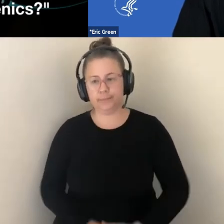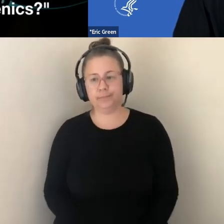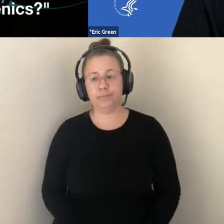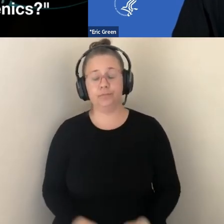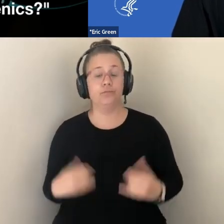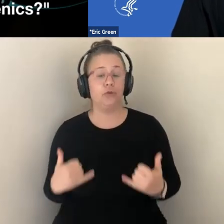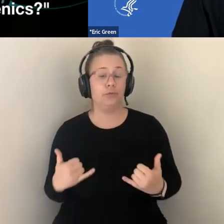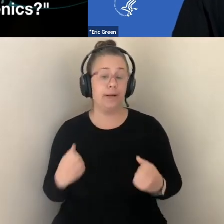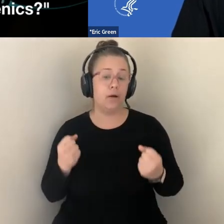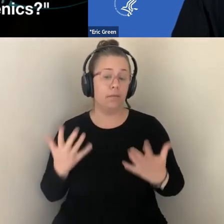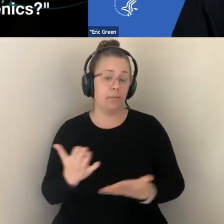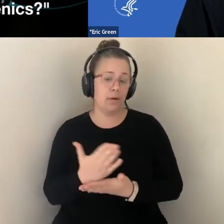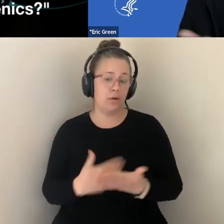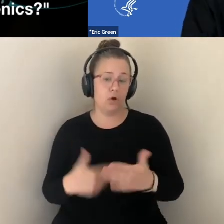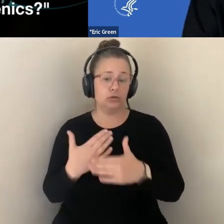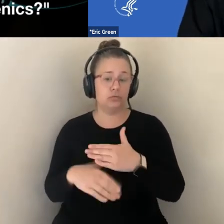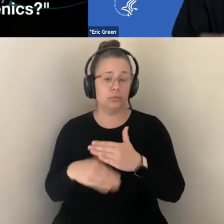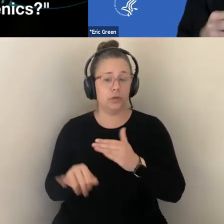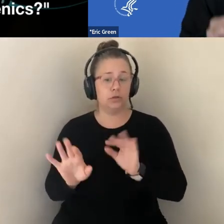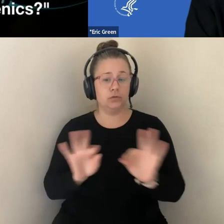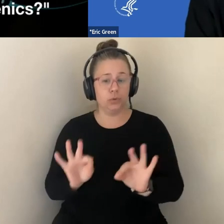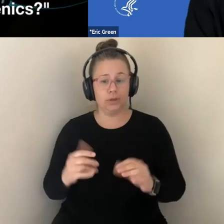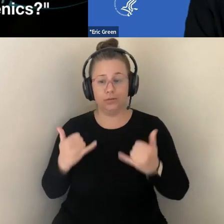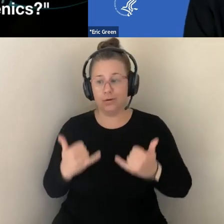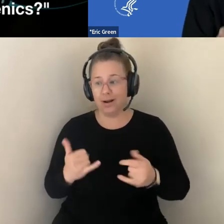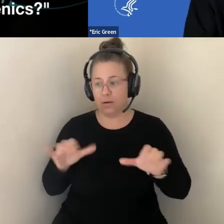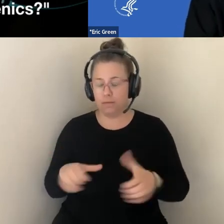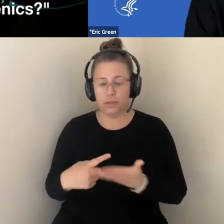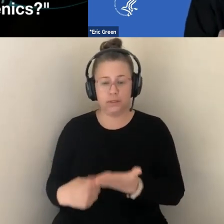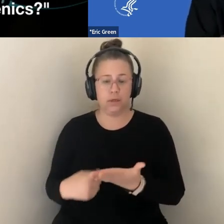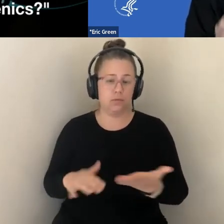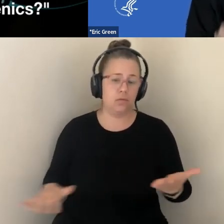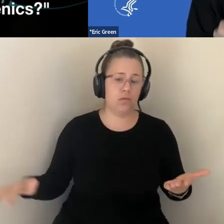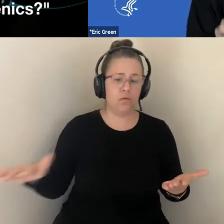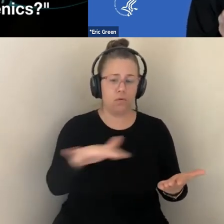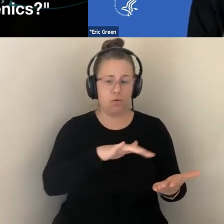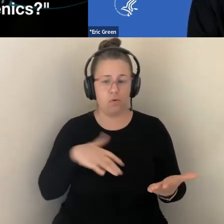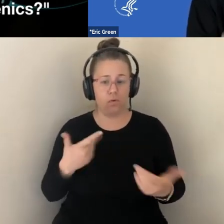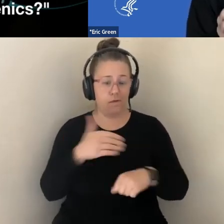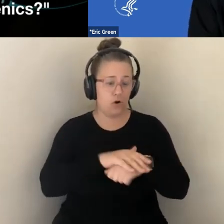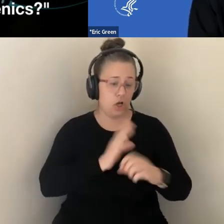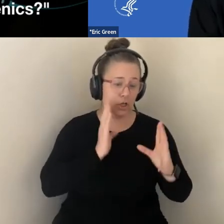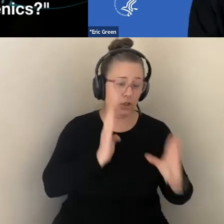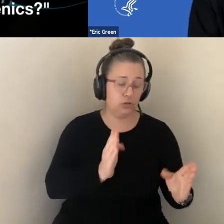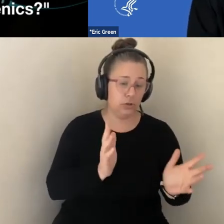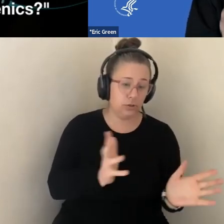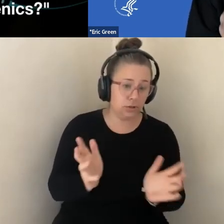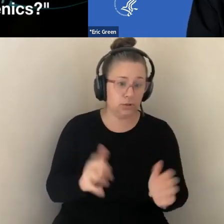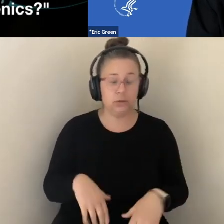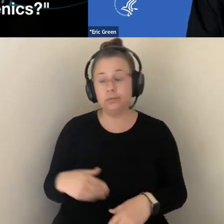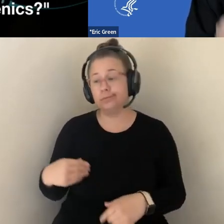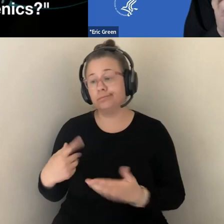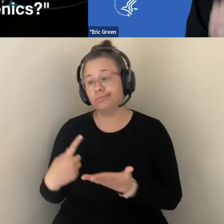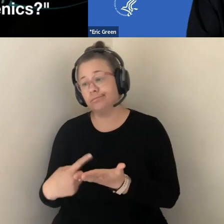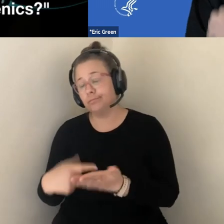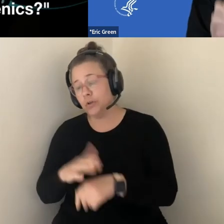DISCUSSED AND DEBATED IN THE NEWS, ON THE STREETS, IN LIVING ROOMS, AND WITHIN LEGISLATIVE CHAMBERS RIGHT NOW. THESE